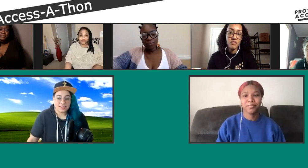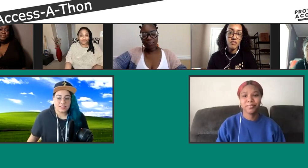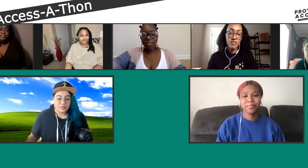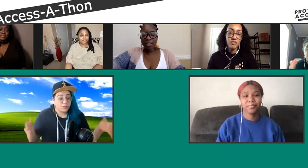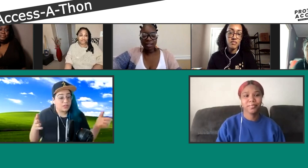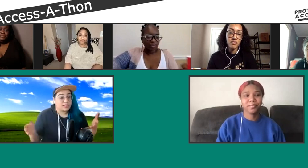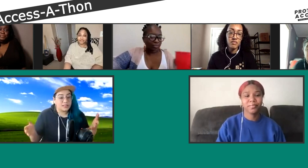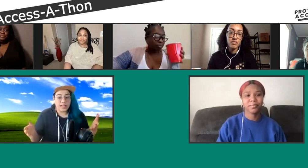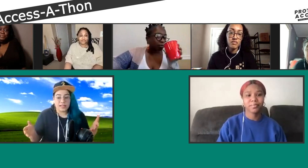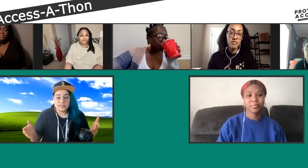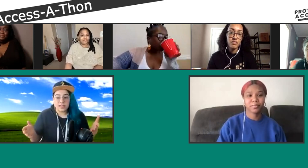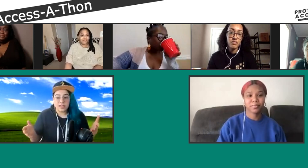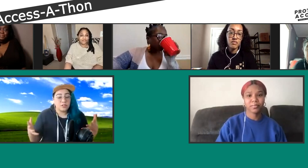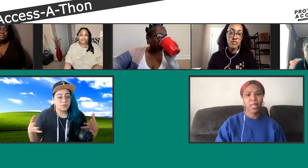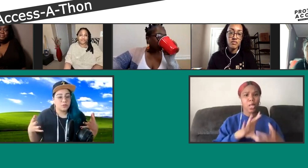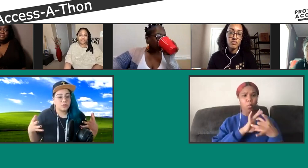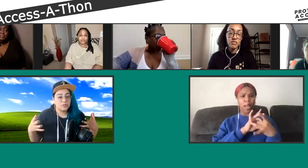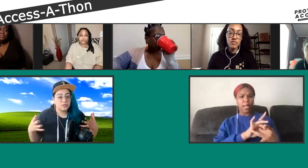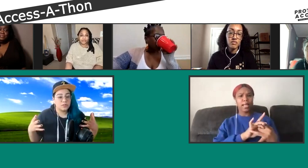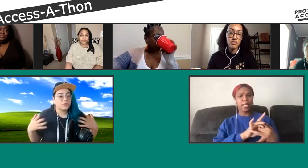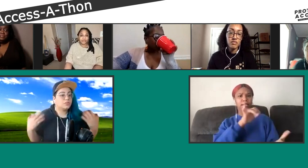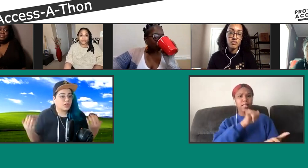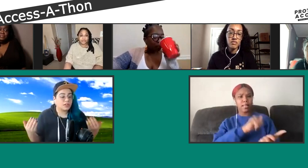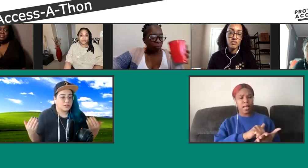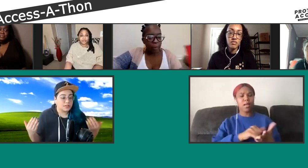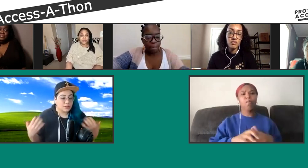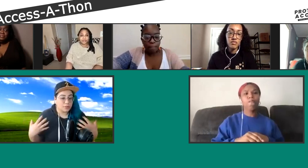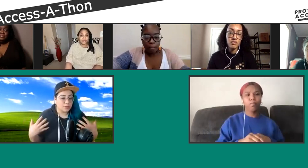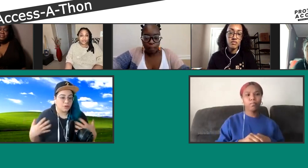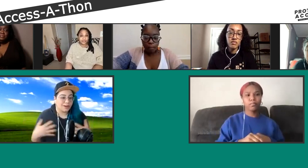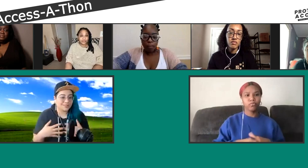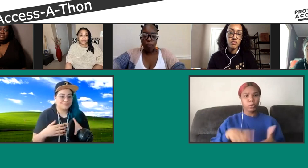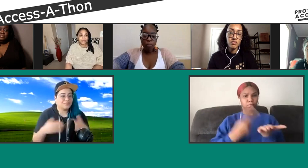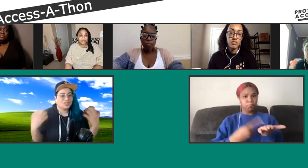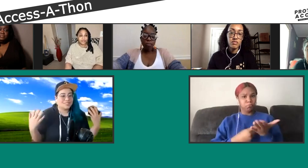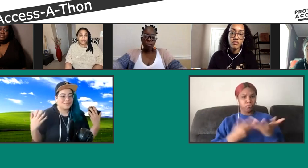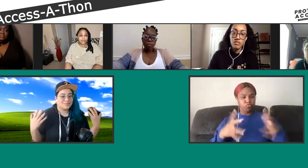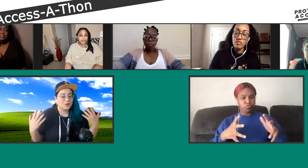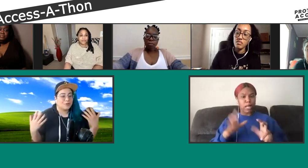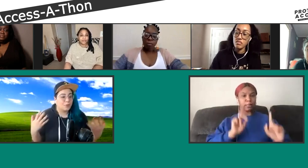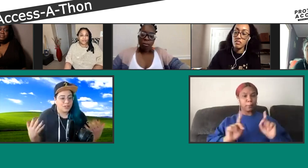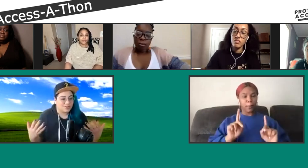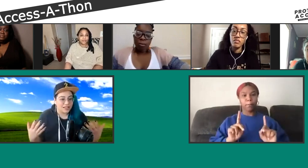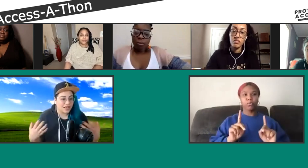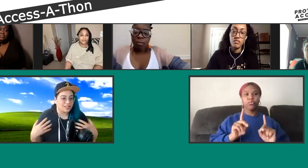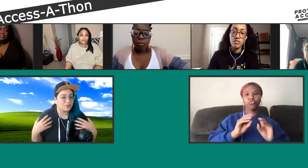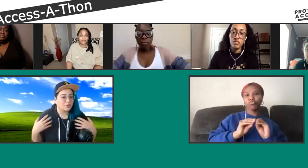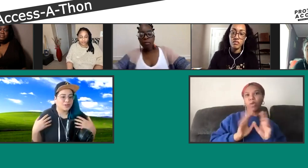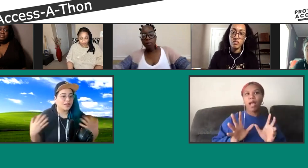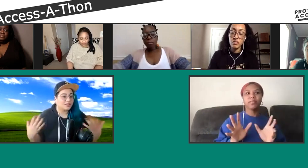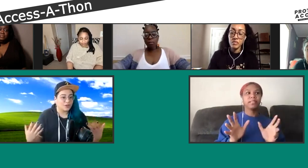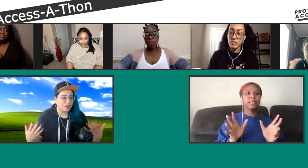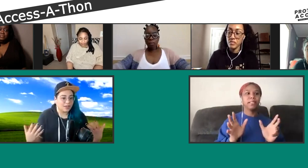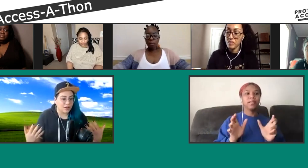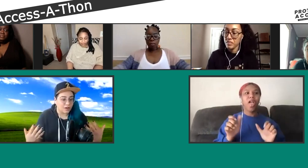And related to that, have you, we've discussed obviously people who are just performative allies or